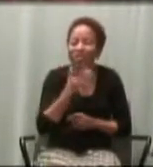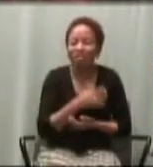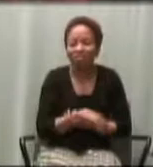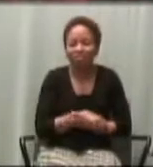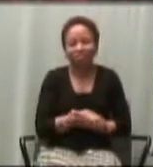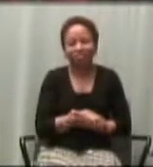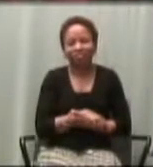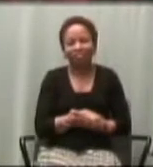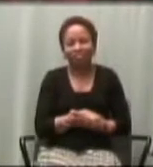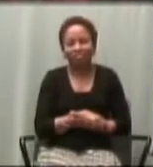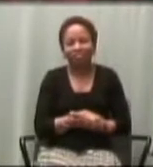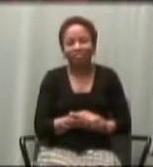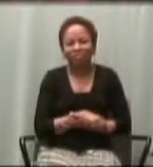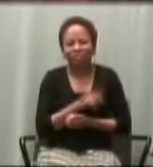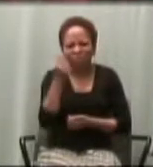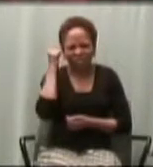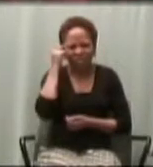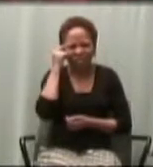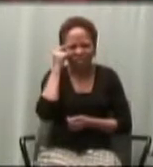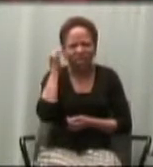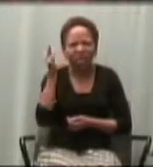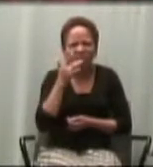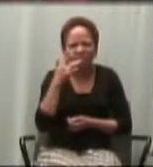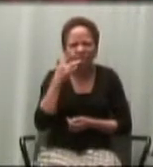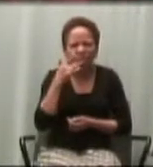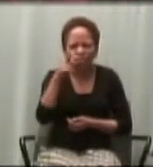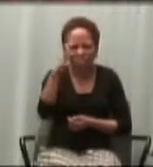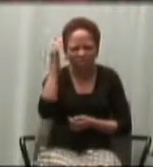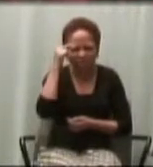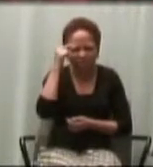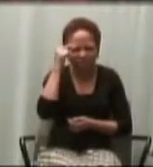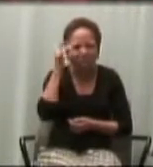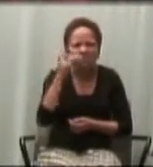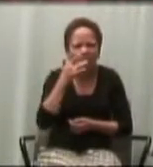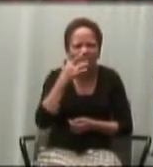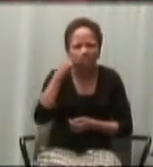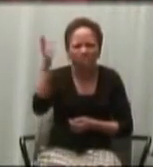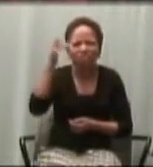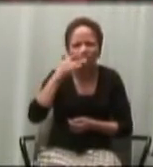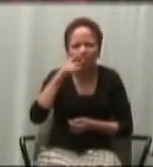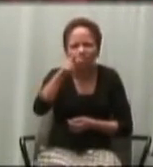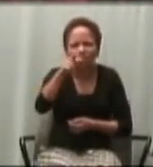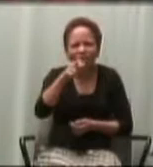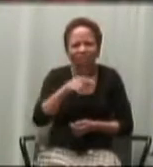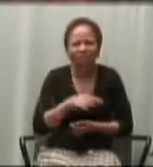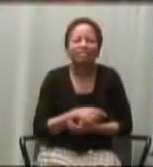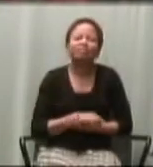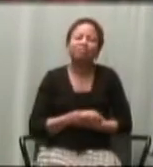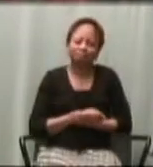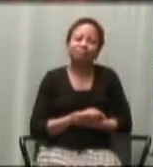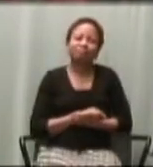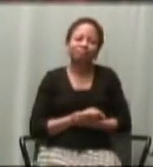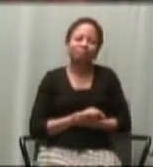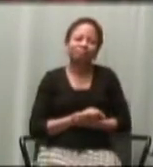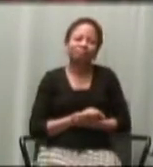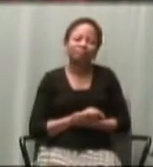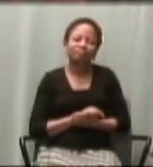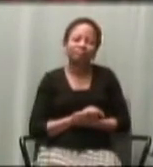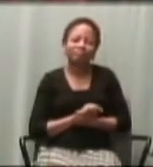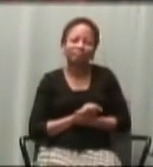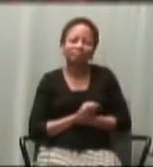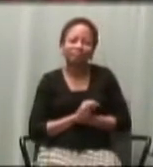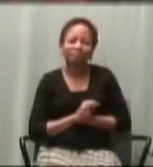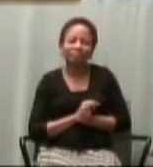Do you think you're favored? Do you believe you're favored? And that sense of being